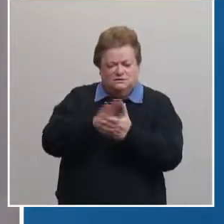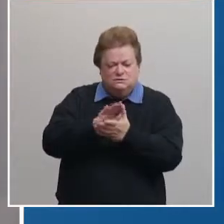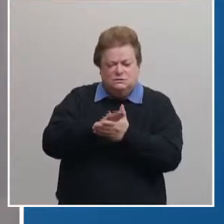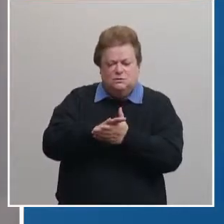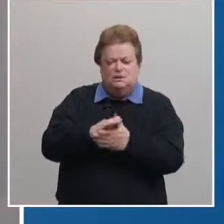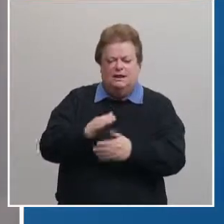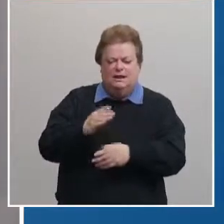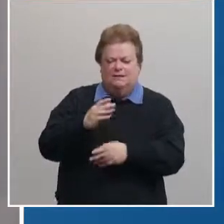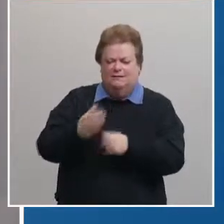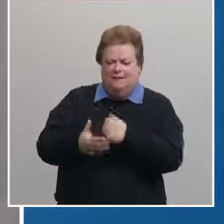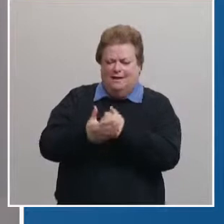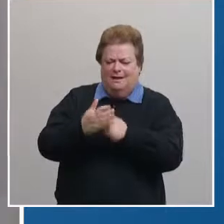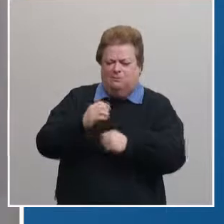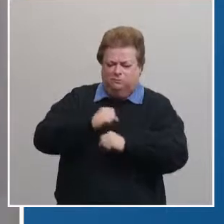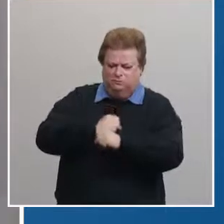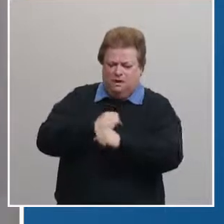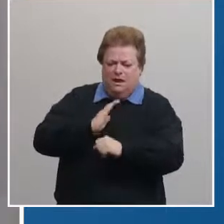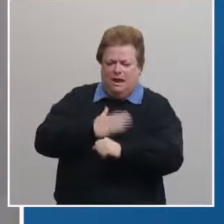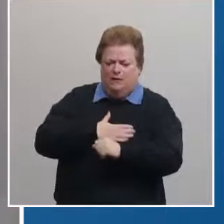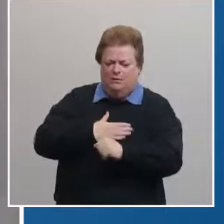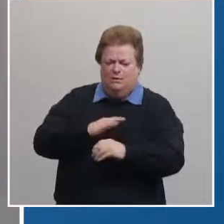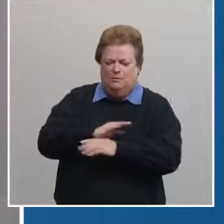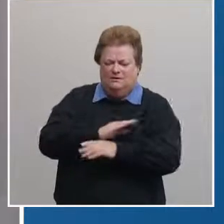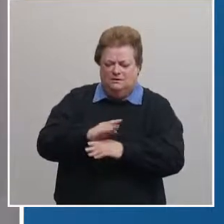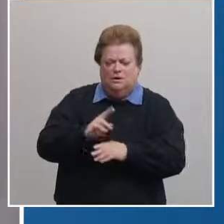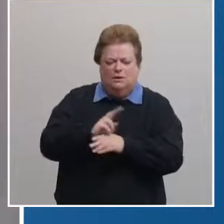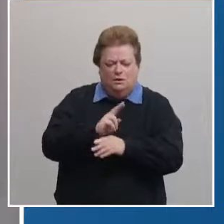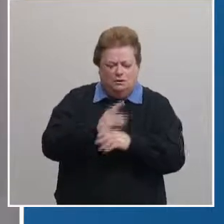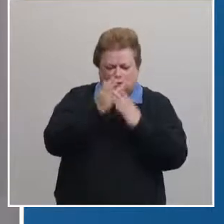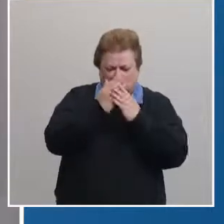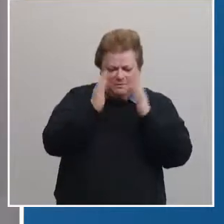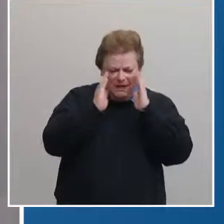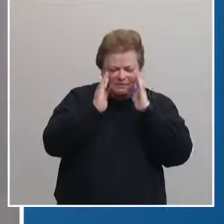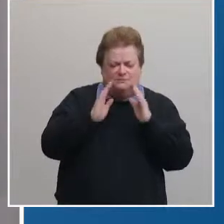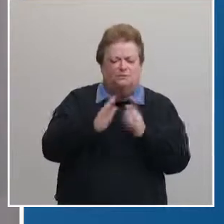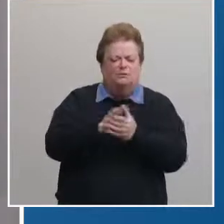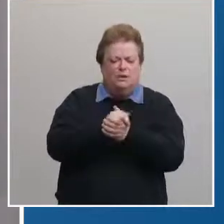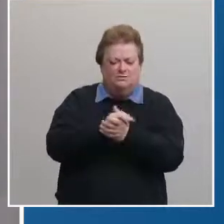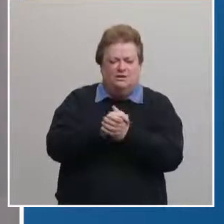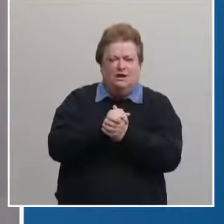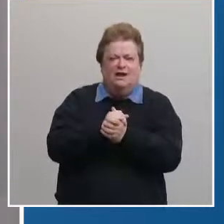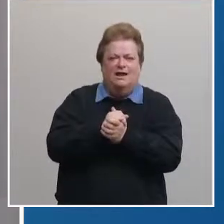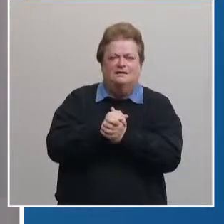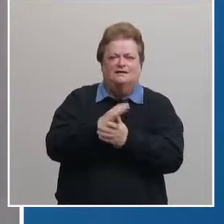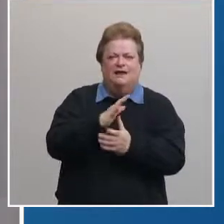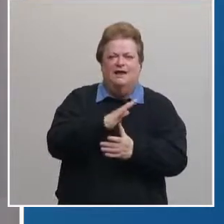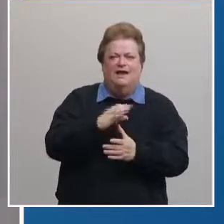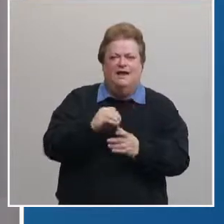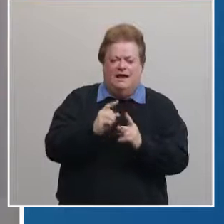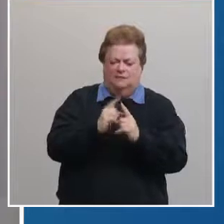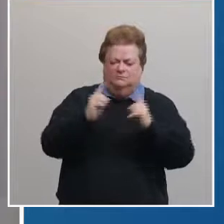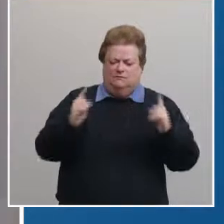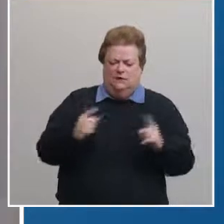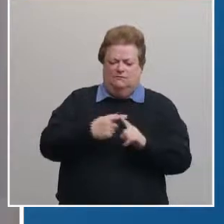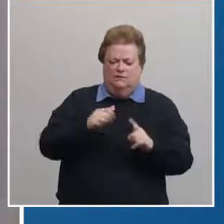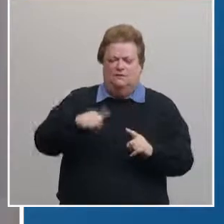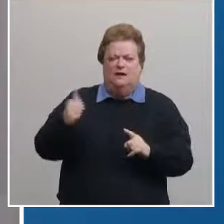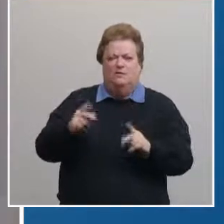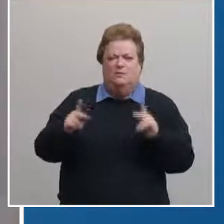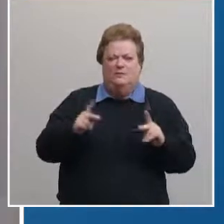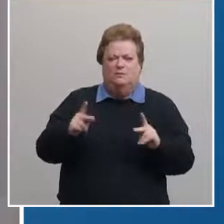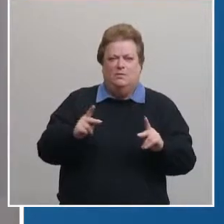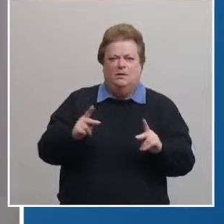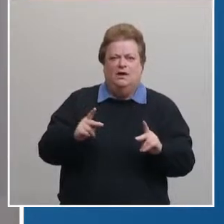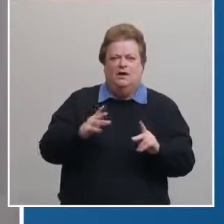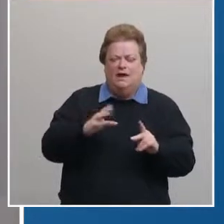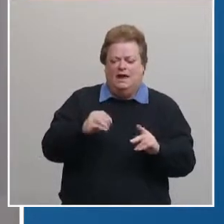stay open we should faithfully wear our masks and wash our hands watch our distance from others while avoiding close contact